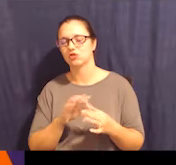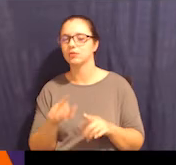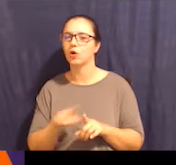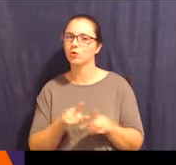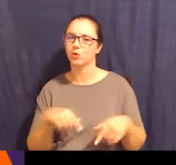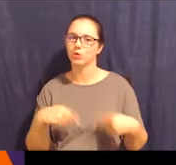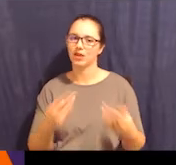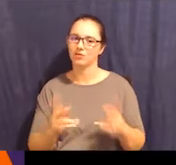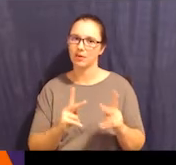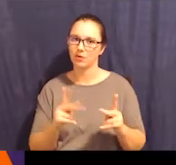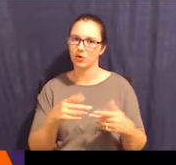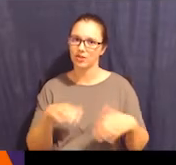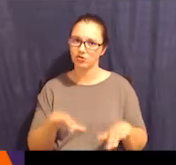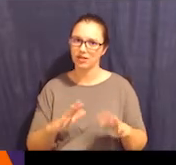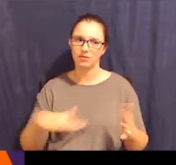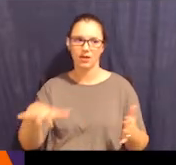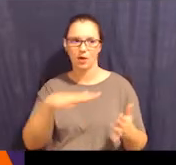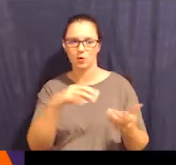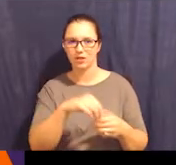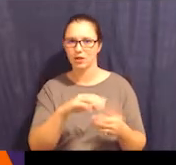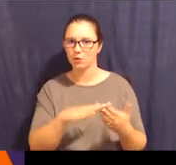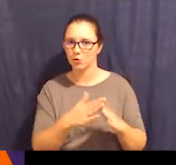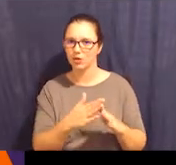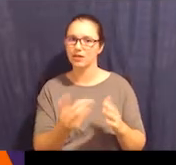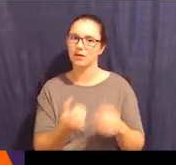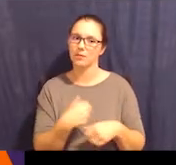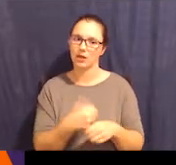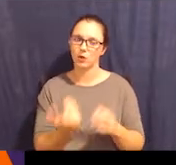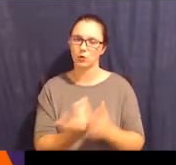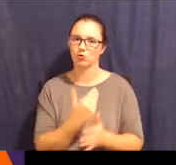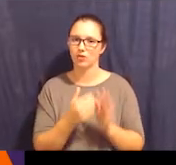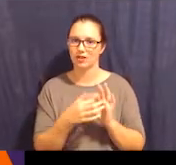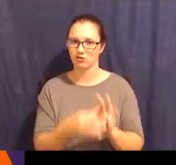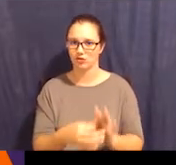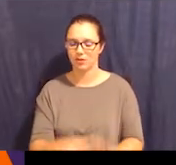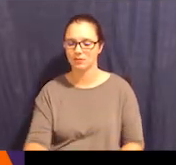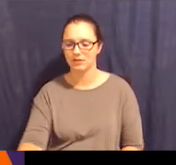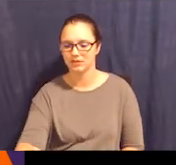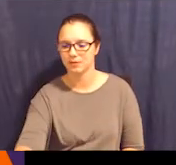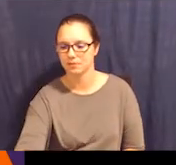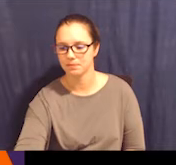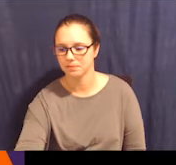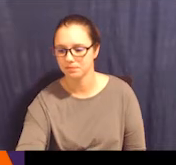connections, but also give people the chance to be out there in the community and make those new relationships.